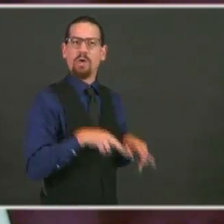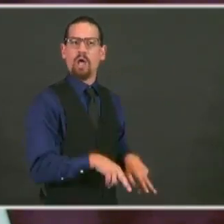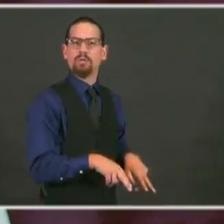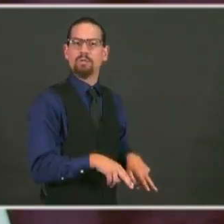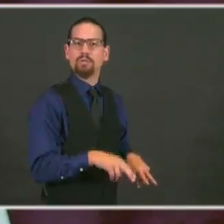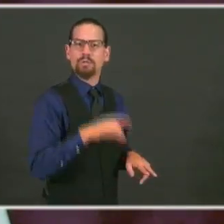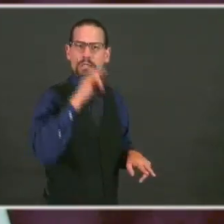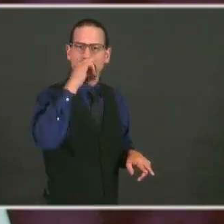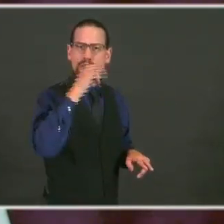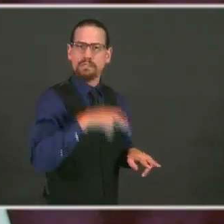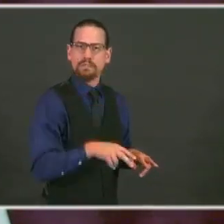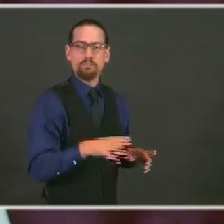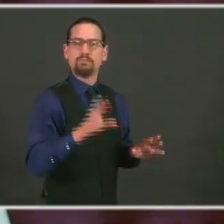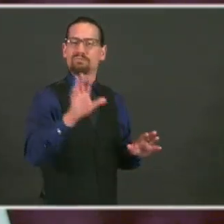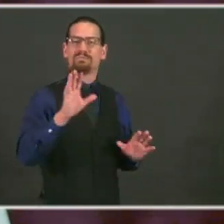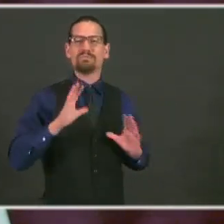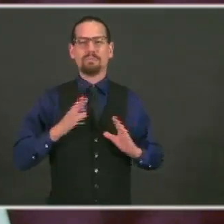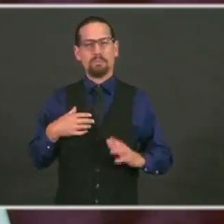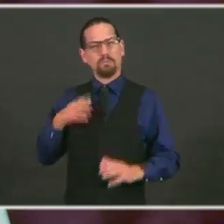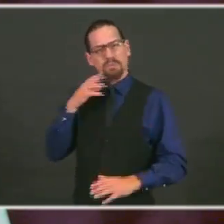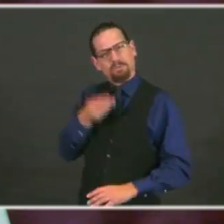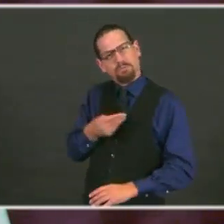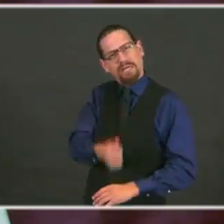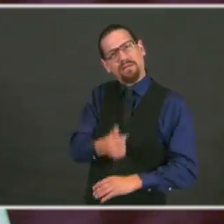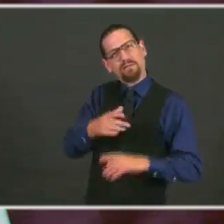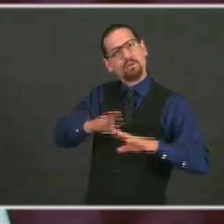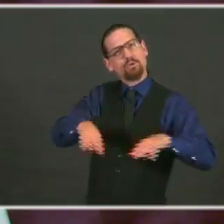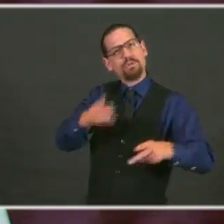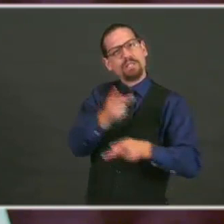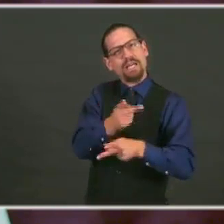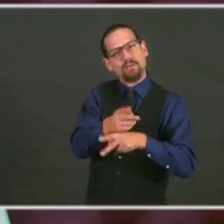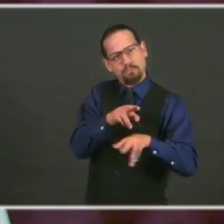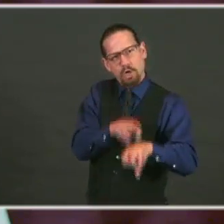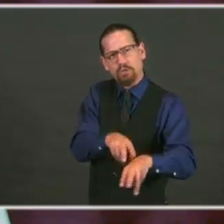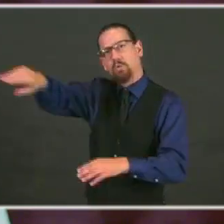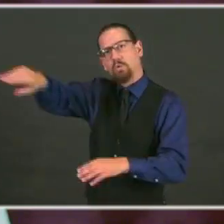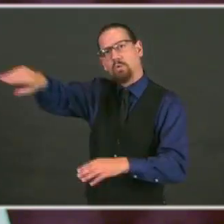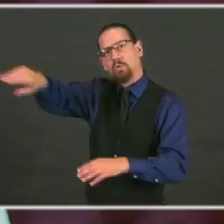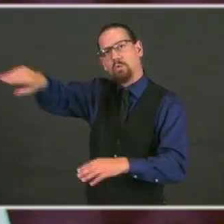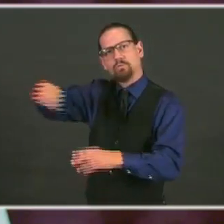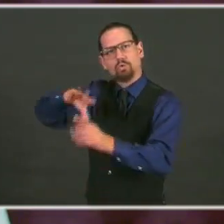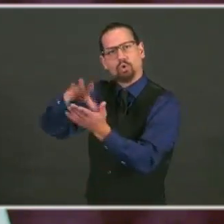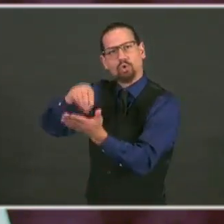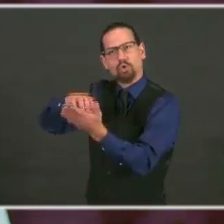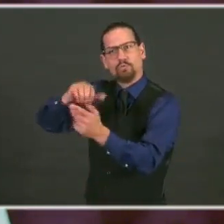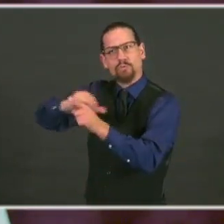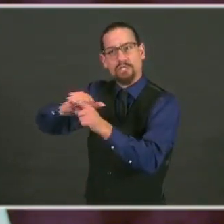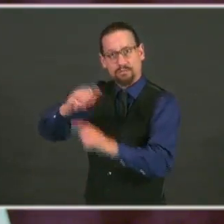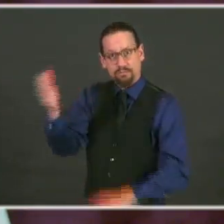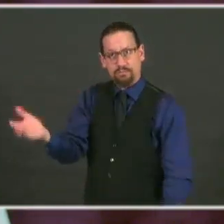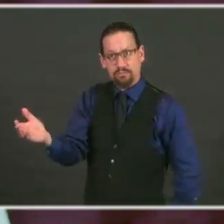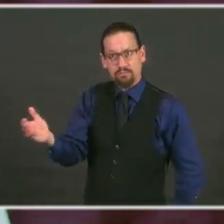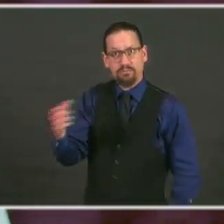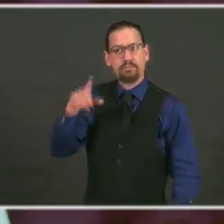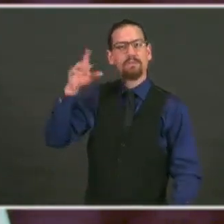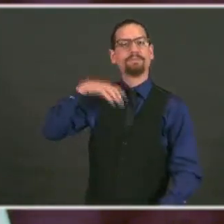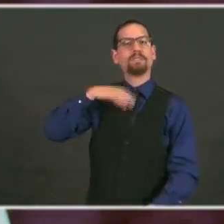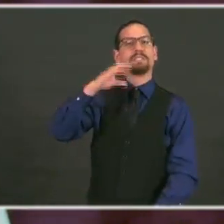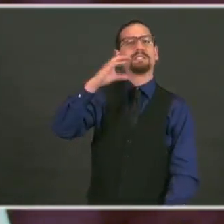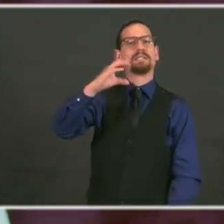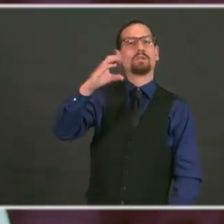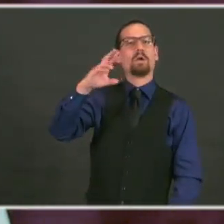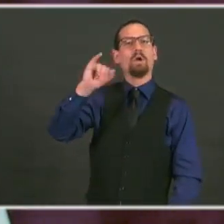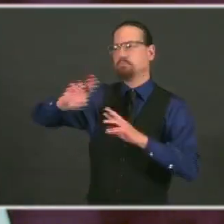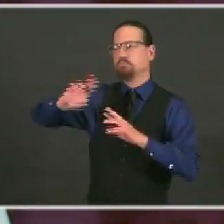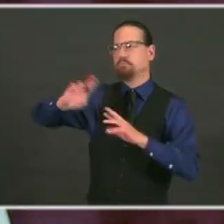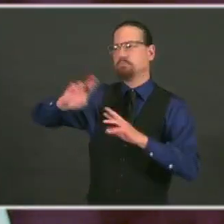CCRI is doing some of the training. New England Tech is doing the training. Other partners are doing the training. So I know this is hard. It is